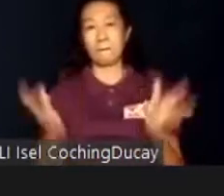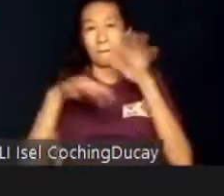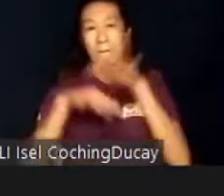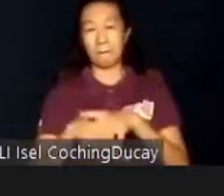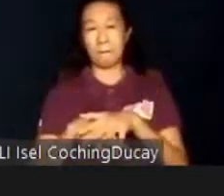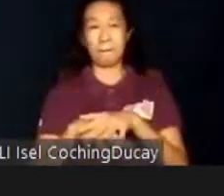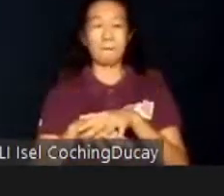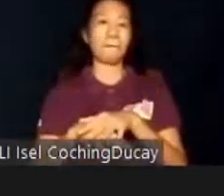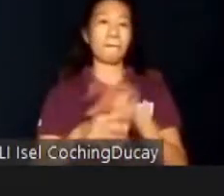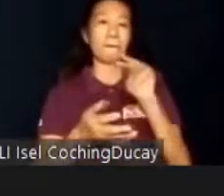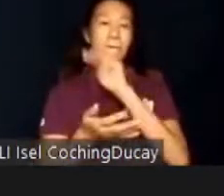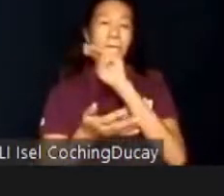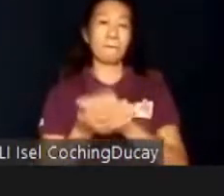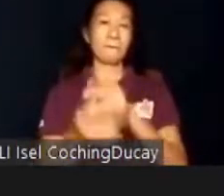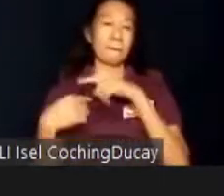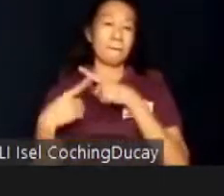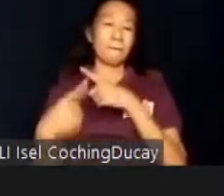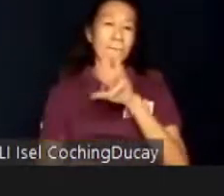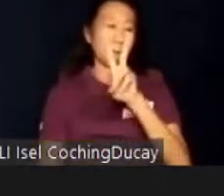public schools since 2018.